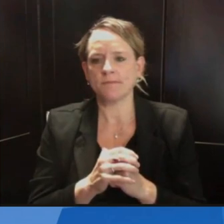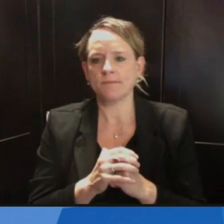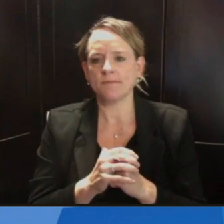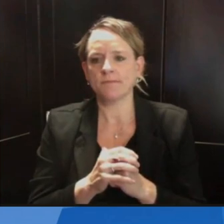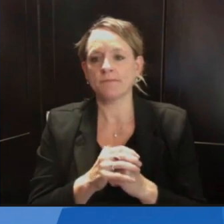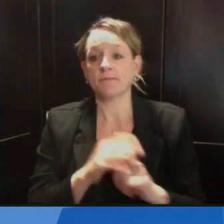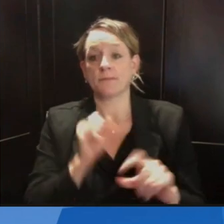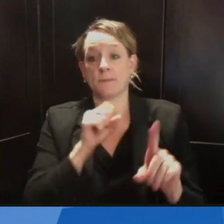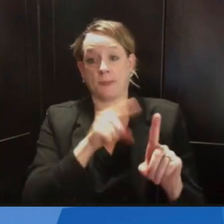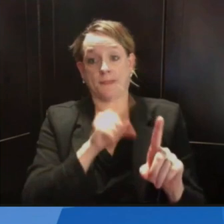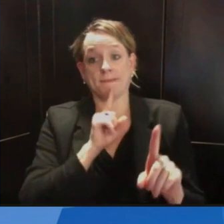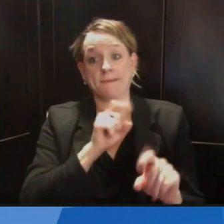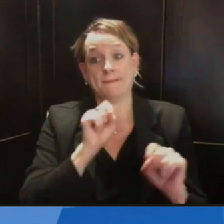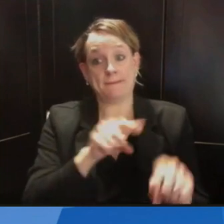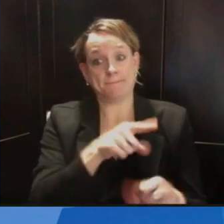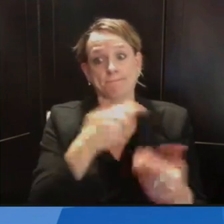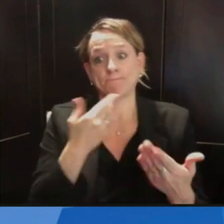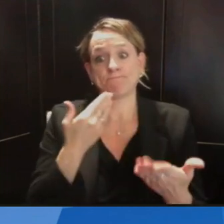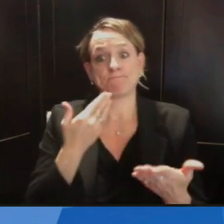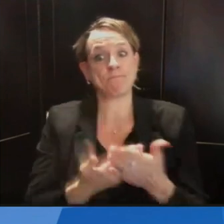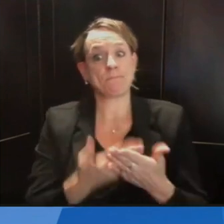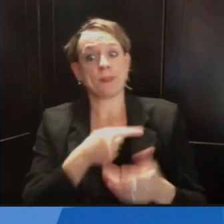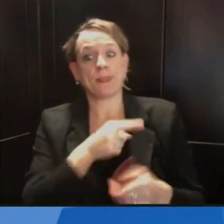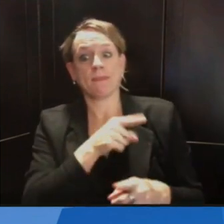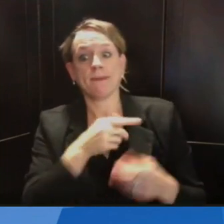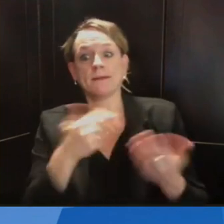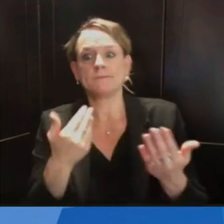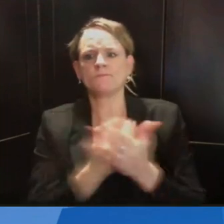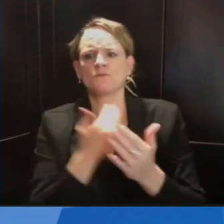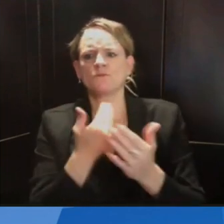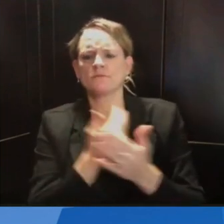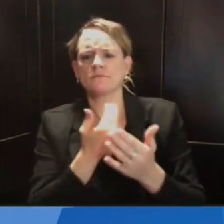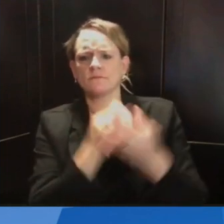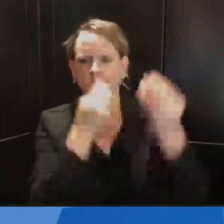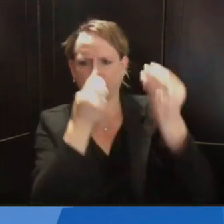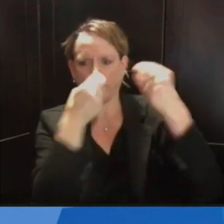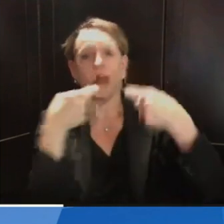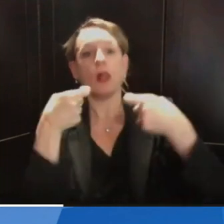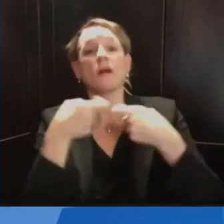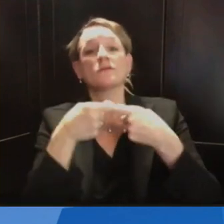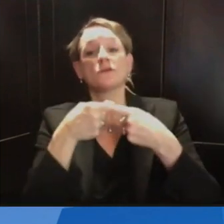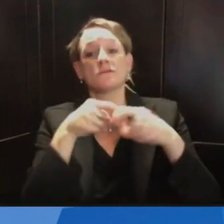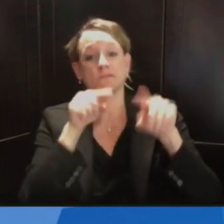in early October, and if so, what the purpose of that update is?